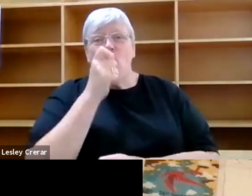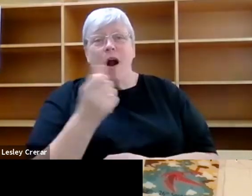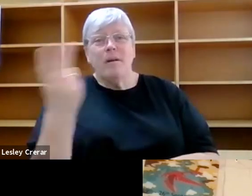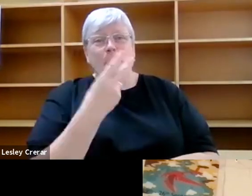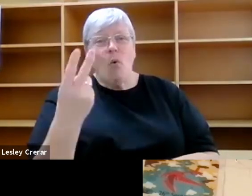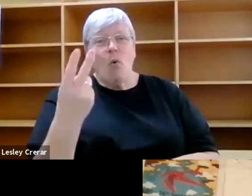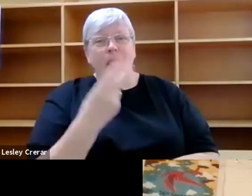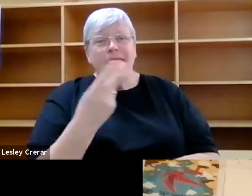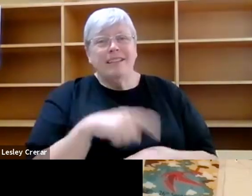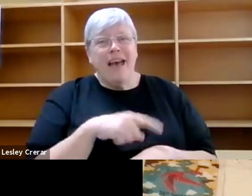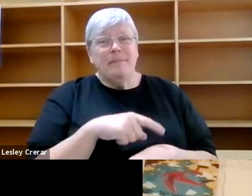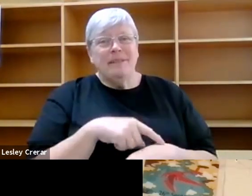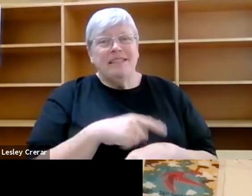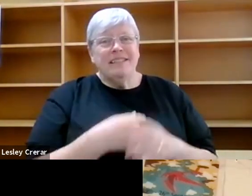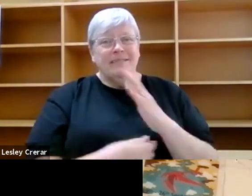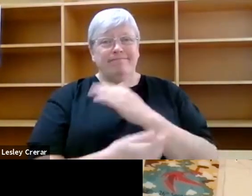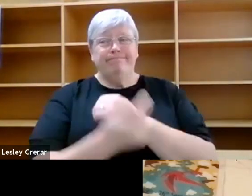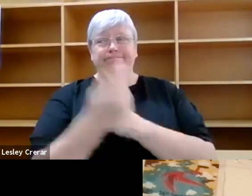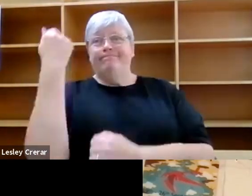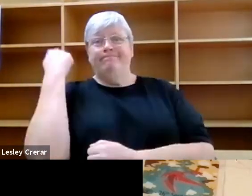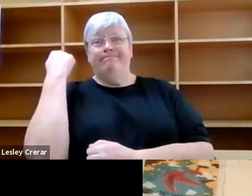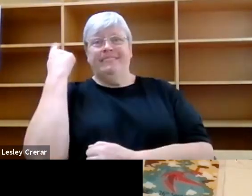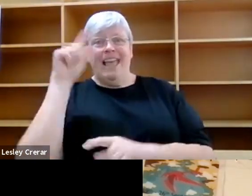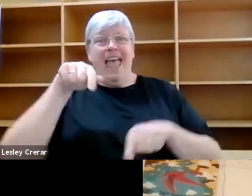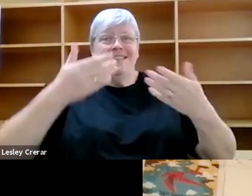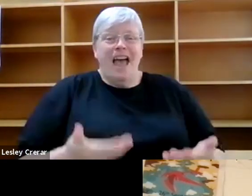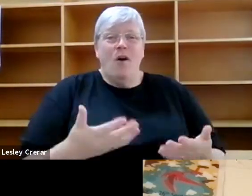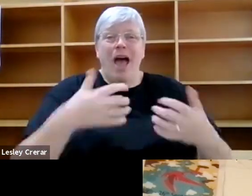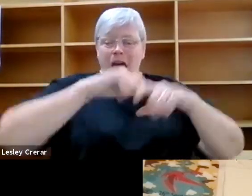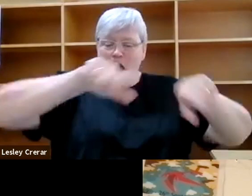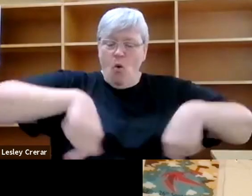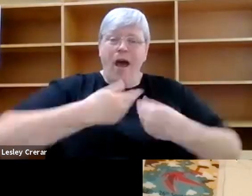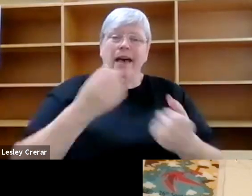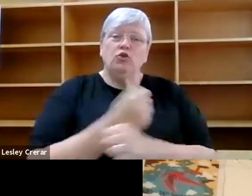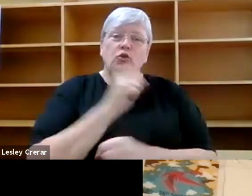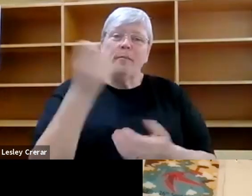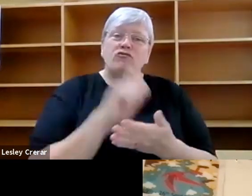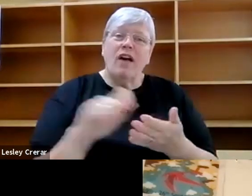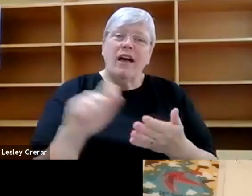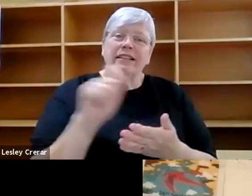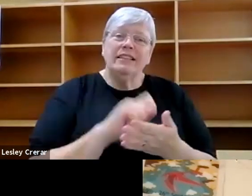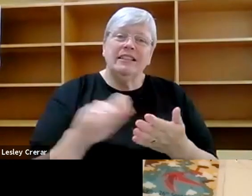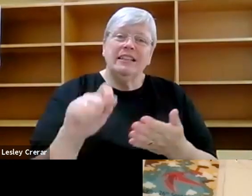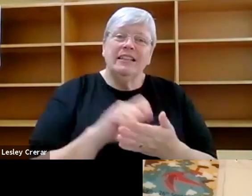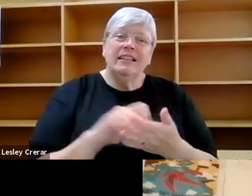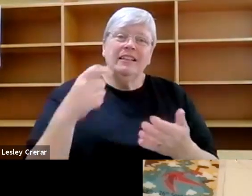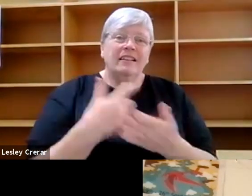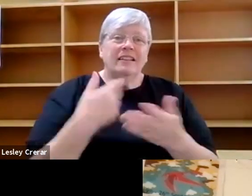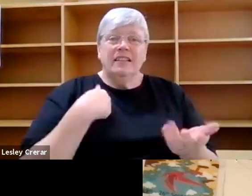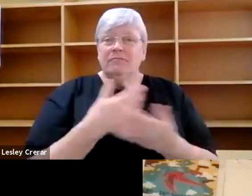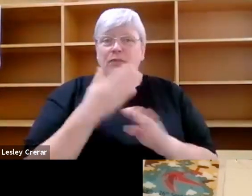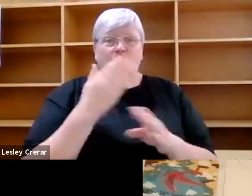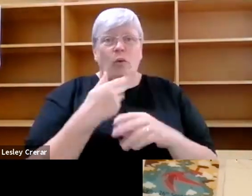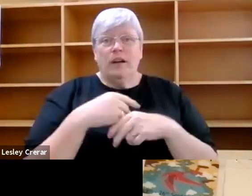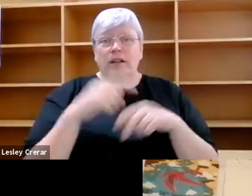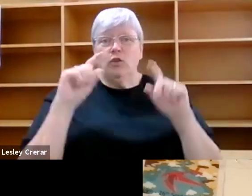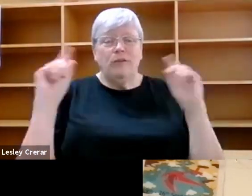of where I get my ideas from or how I approach my writing. And so I am an academic and I have